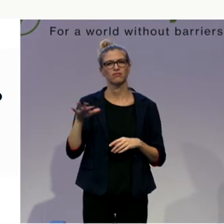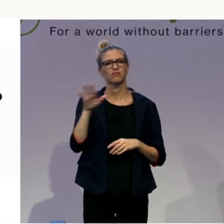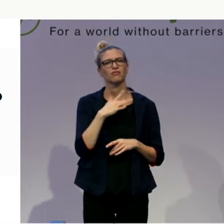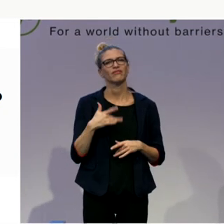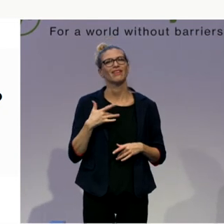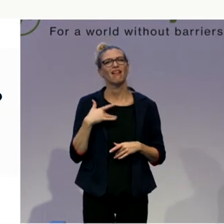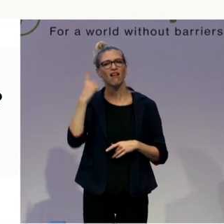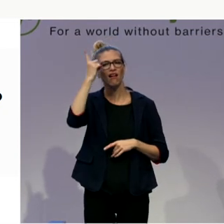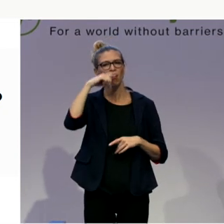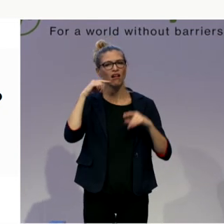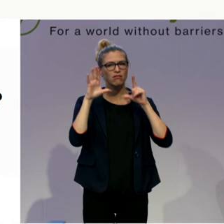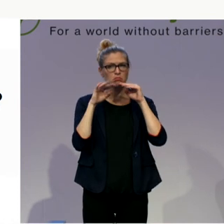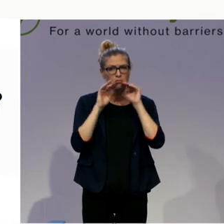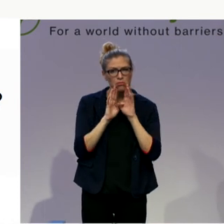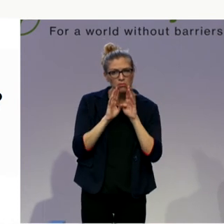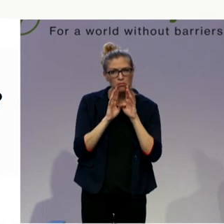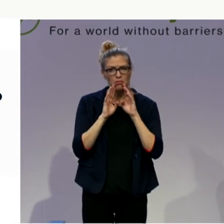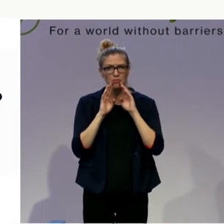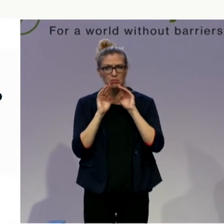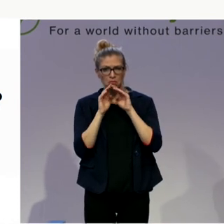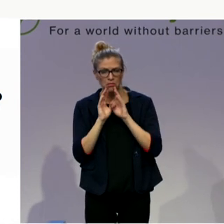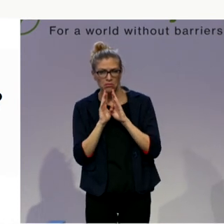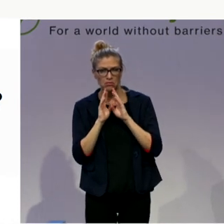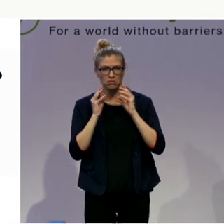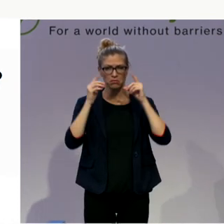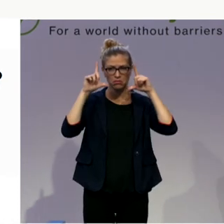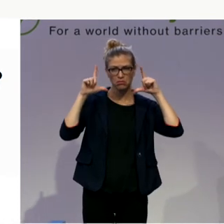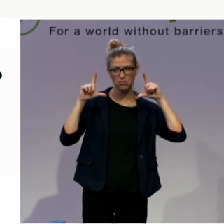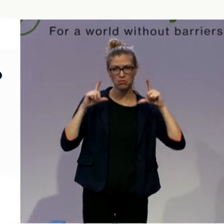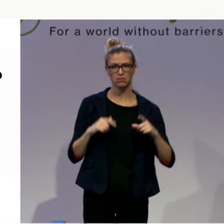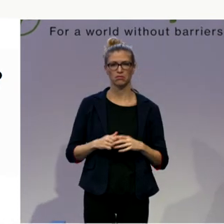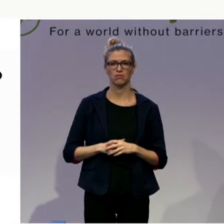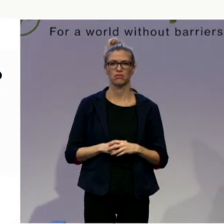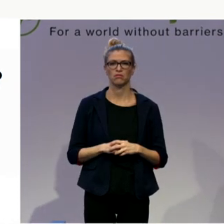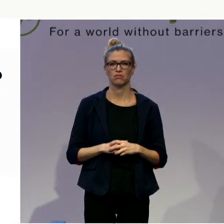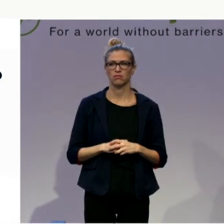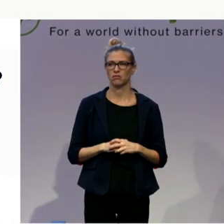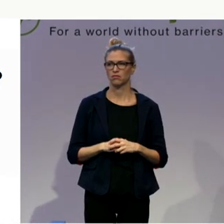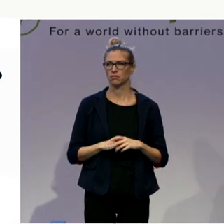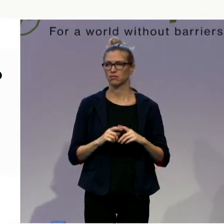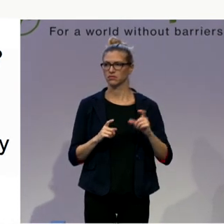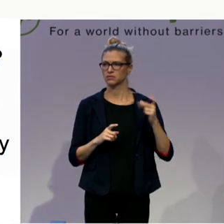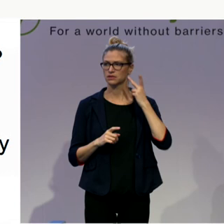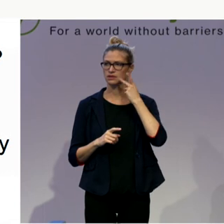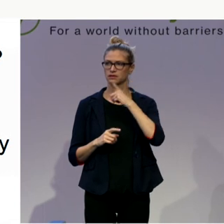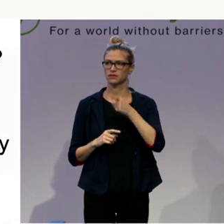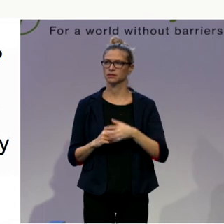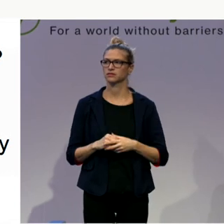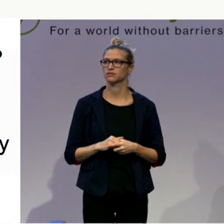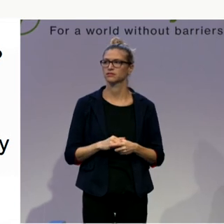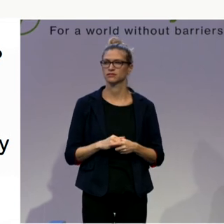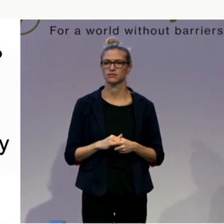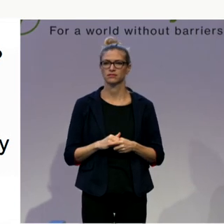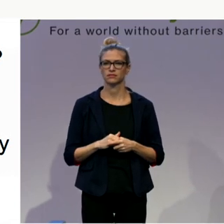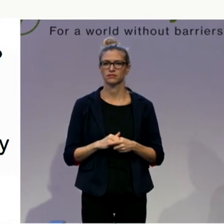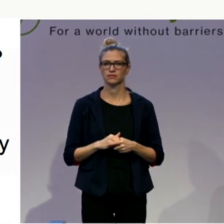And please, if anybody is happy to help us, my colleagues will give you one bubble. She will spread them between a